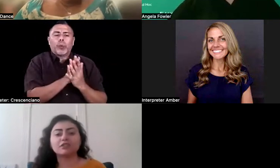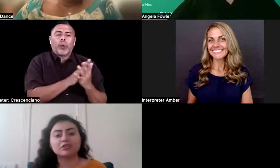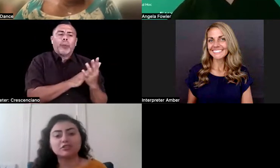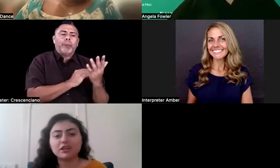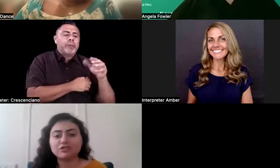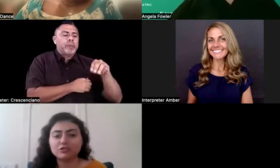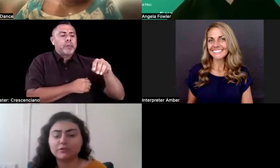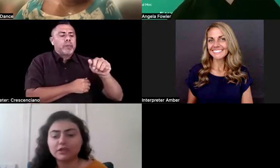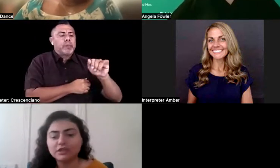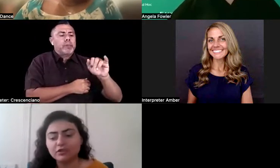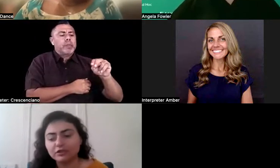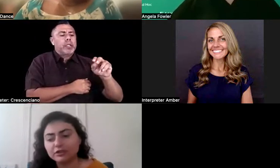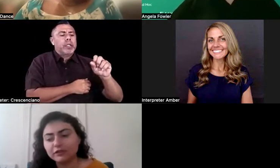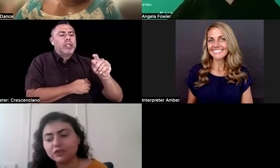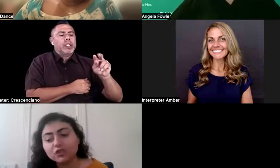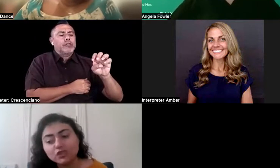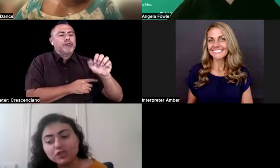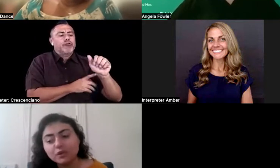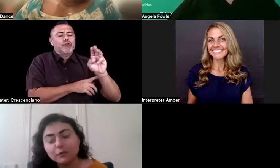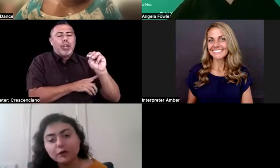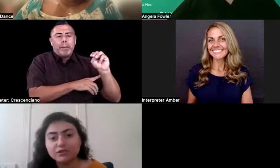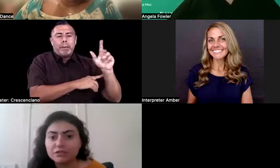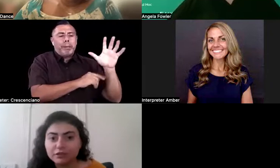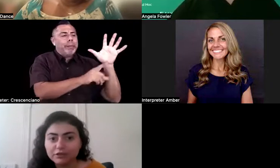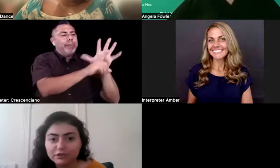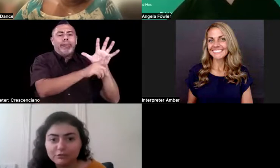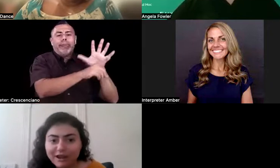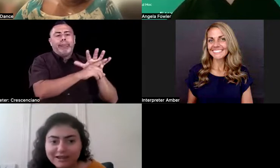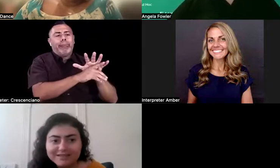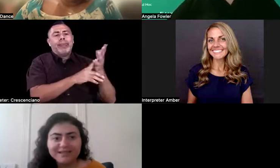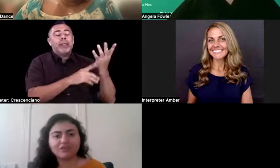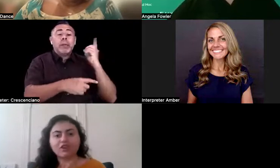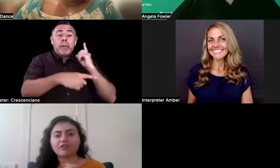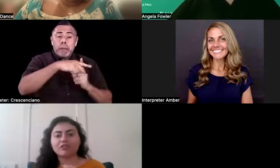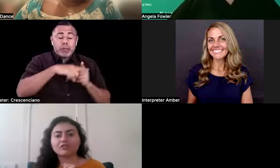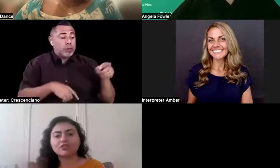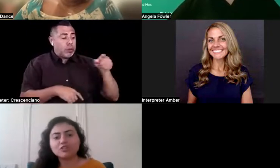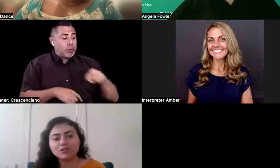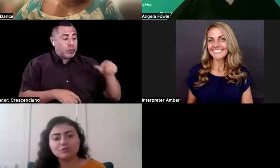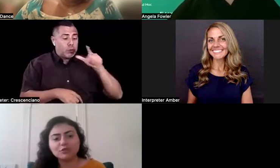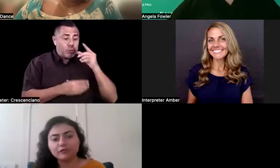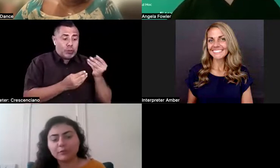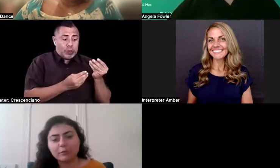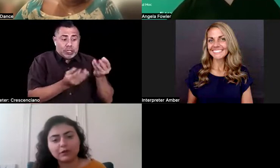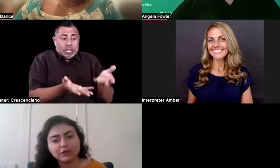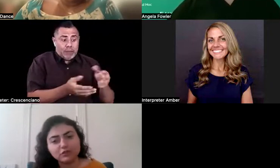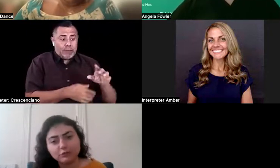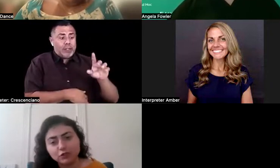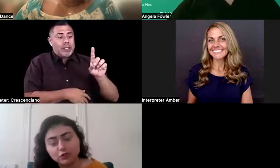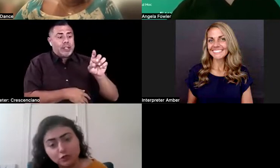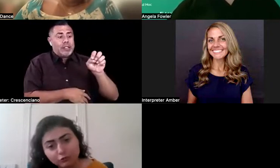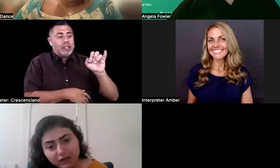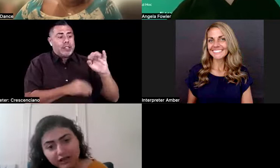and the DEI certificates aren't even teaching about disability rights. They aren't teaching most of them about